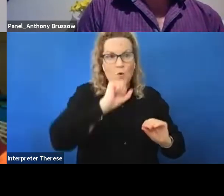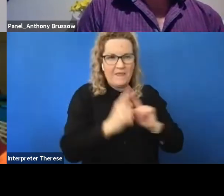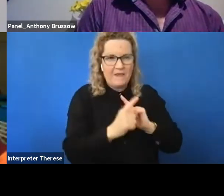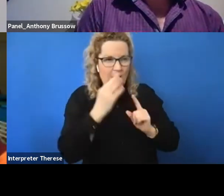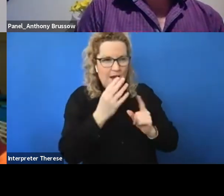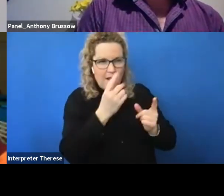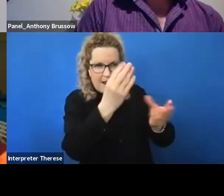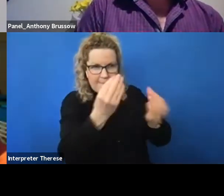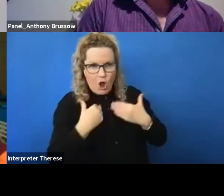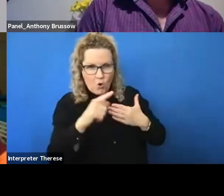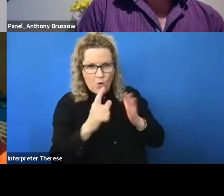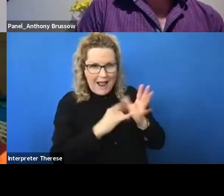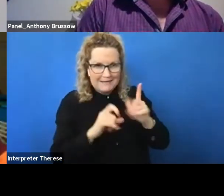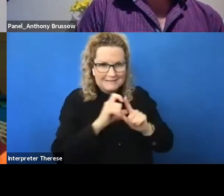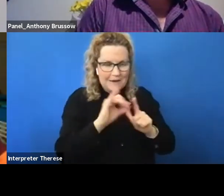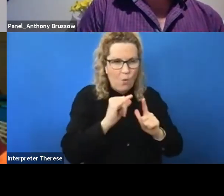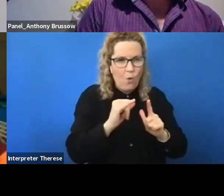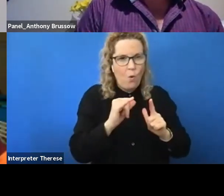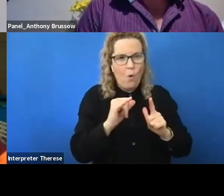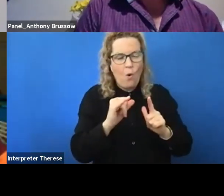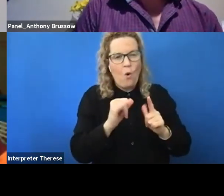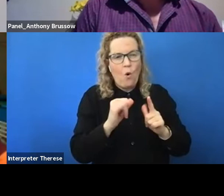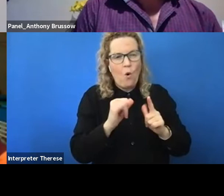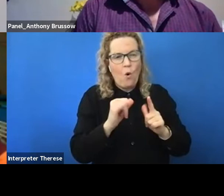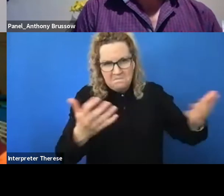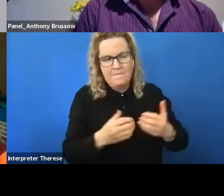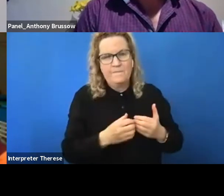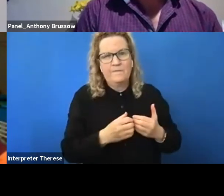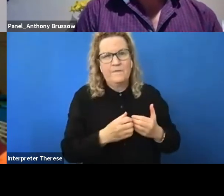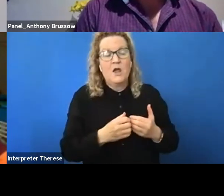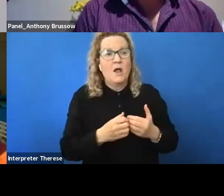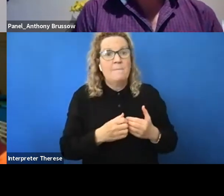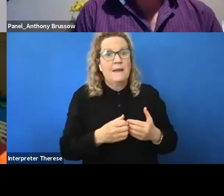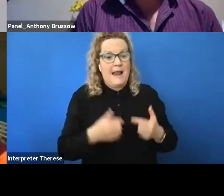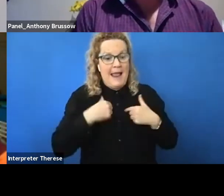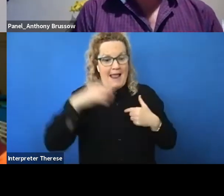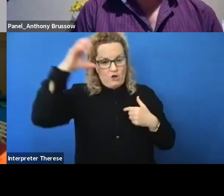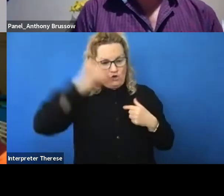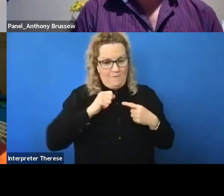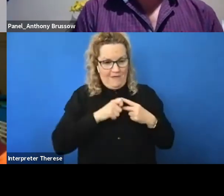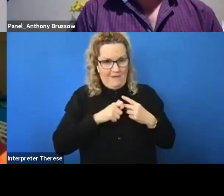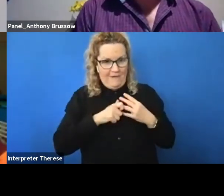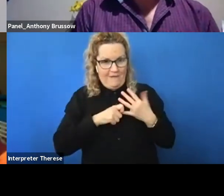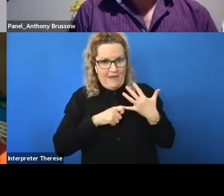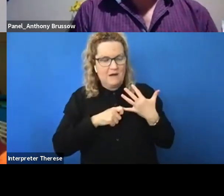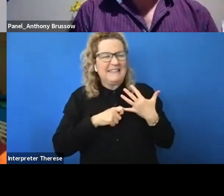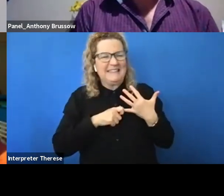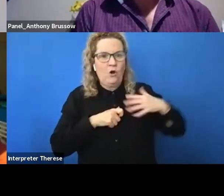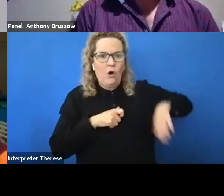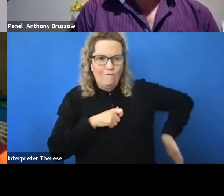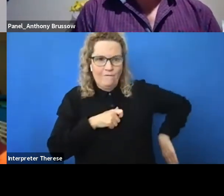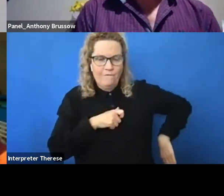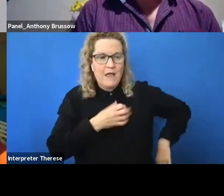whatever they might be disclosing to not assume what that means for them, but to say, you know, what does that mean to you?